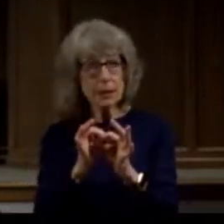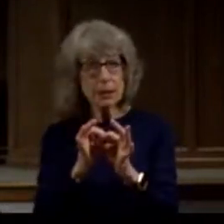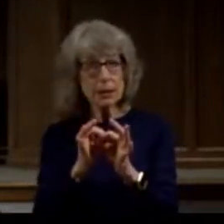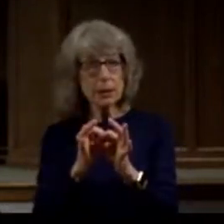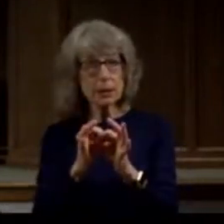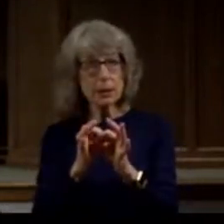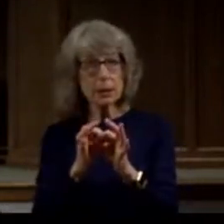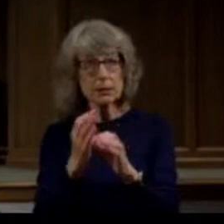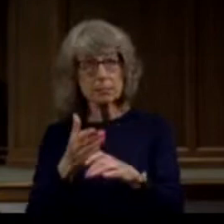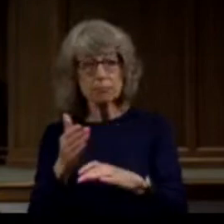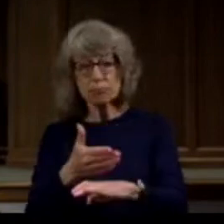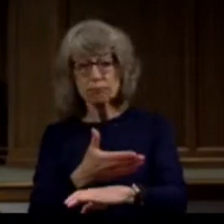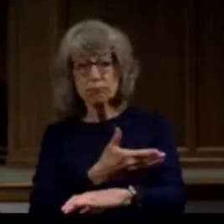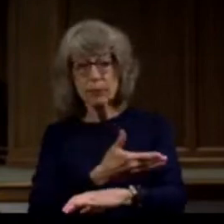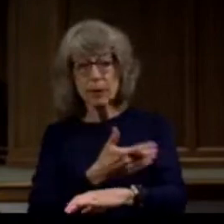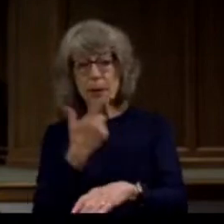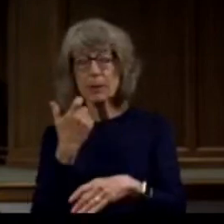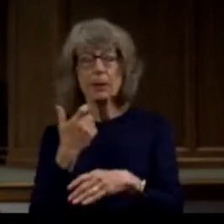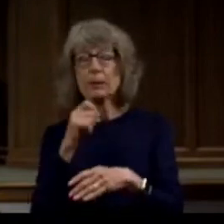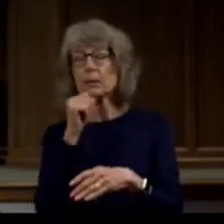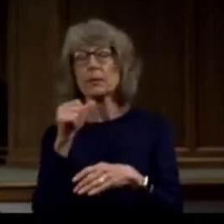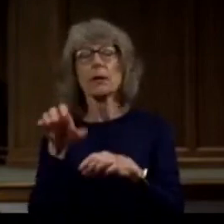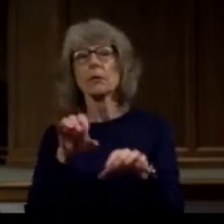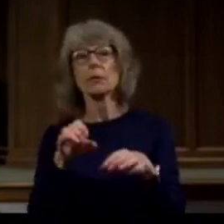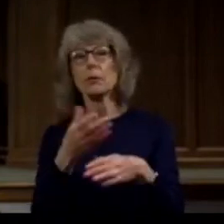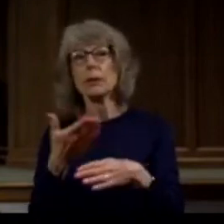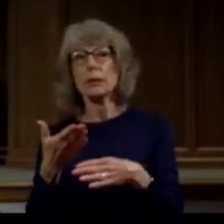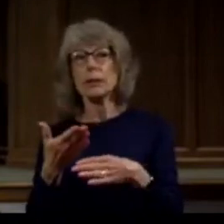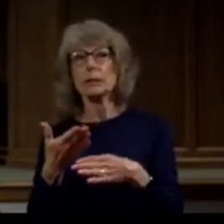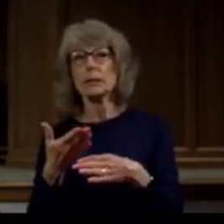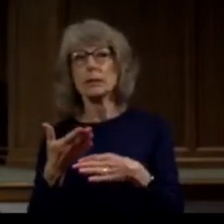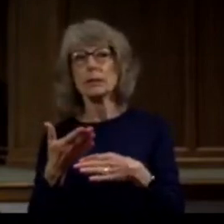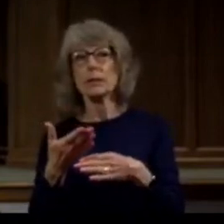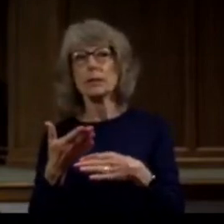they are not doing things that require greater faith.